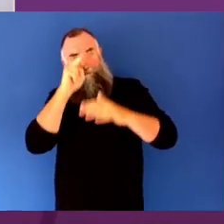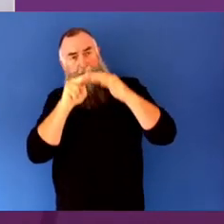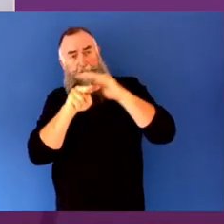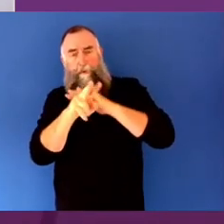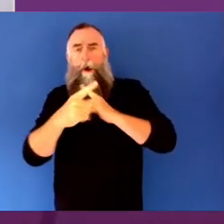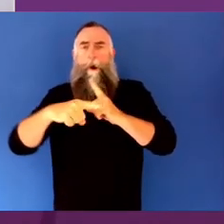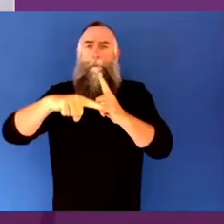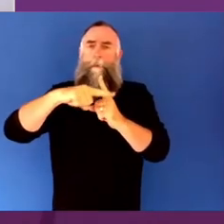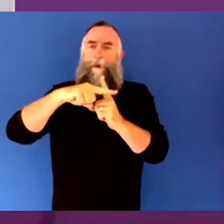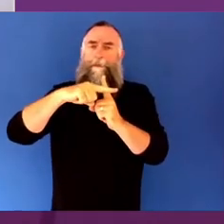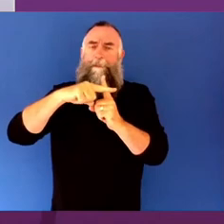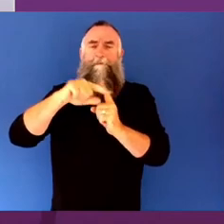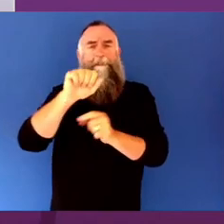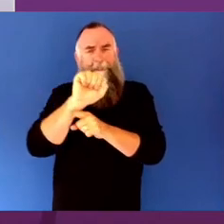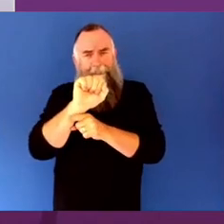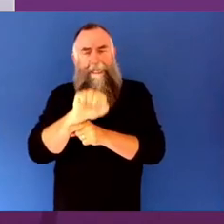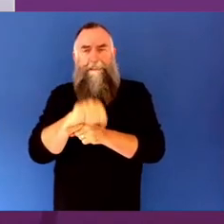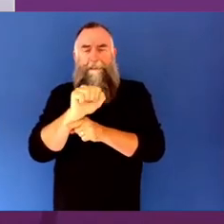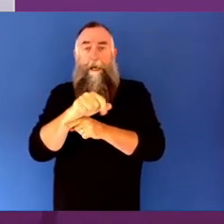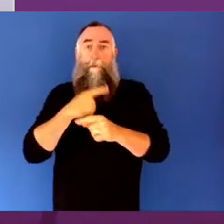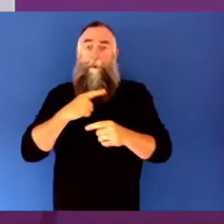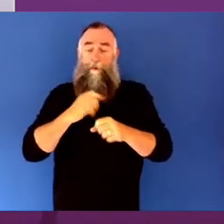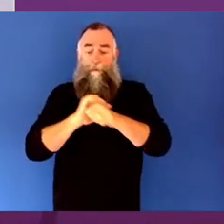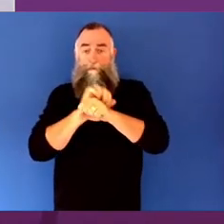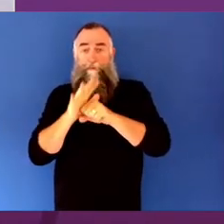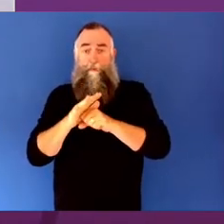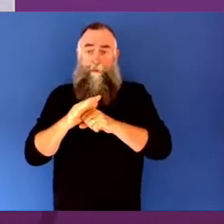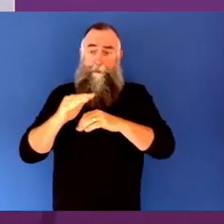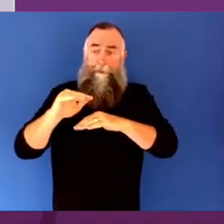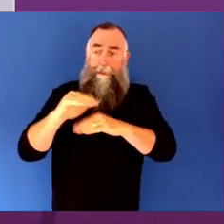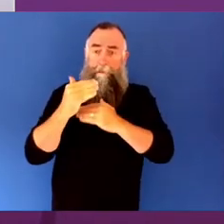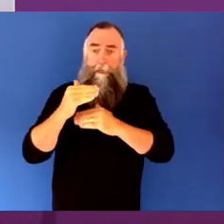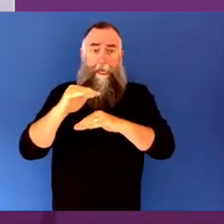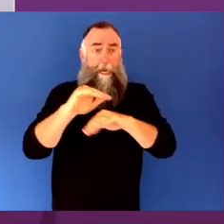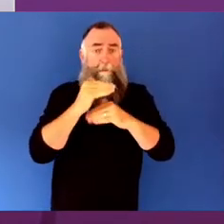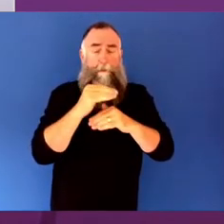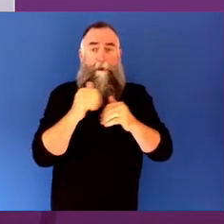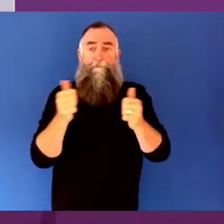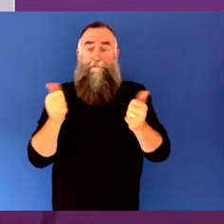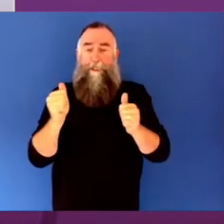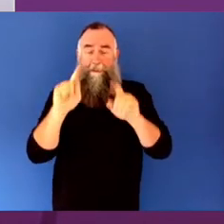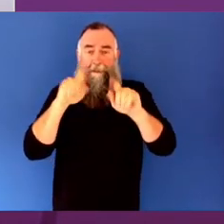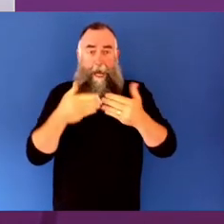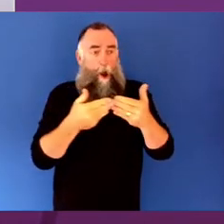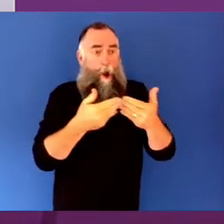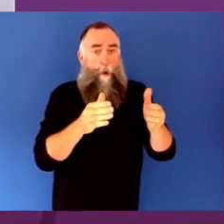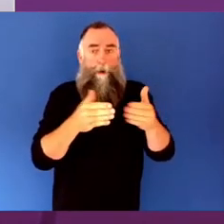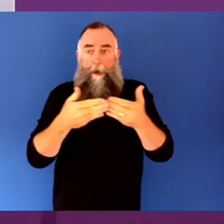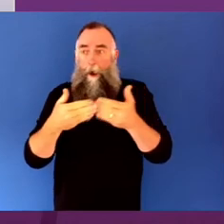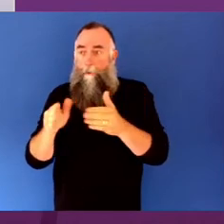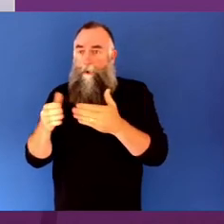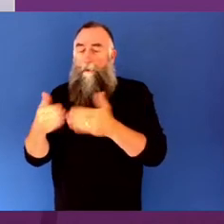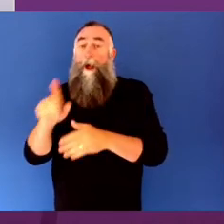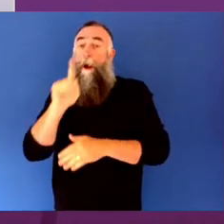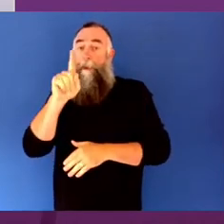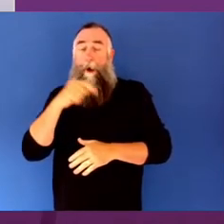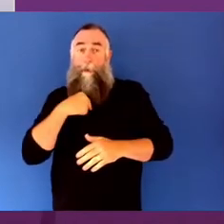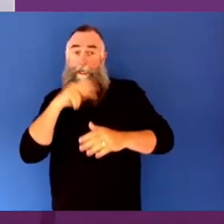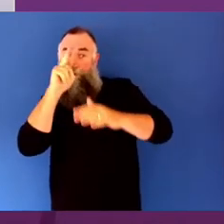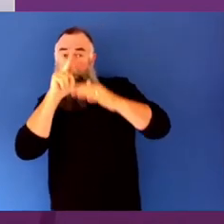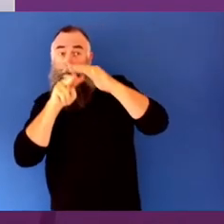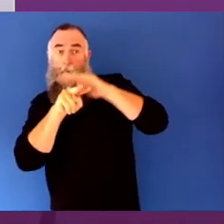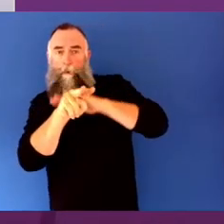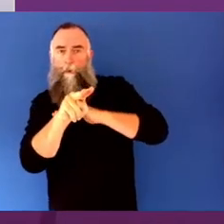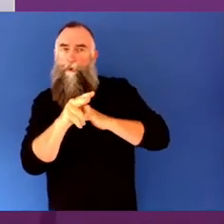currently as restrictions are lifted and more Australians are vaccinated, as we look to the future with cautious optimism, I want to